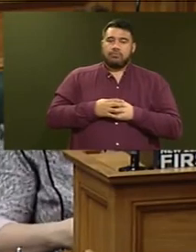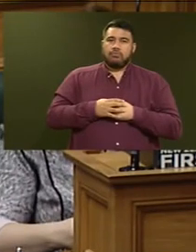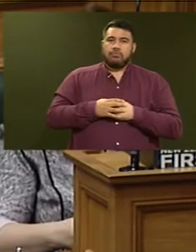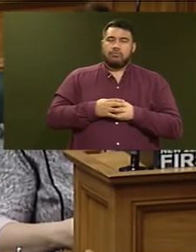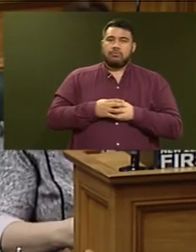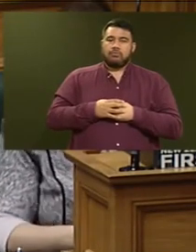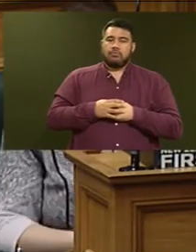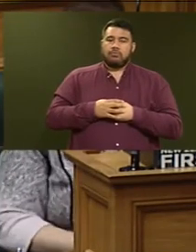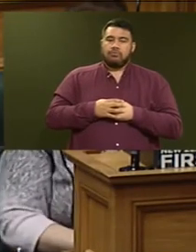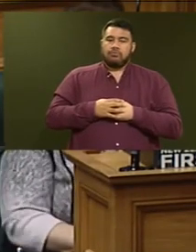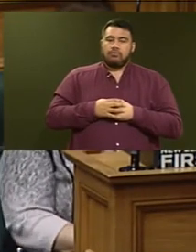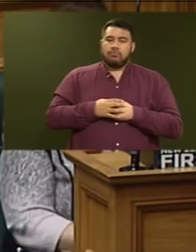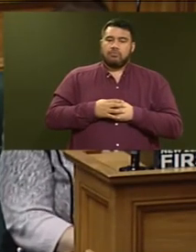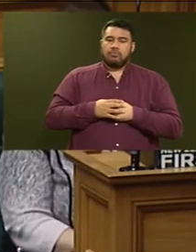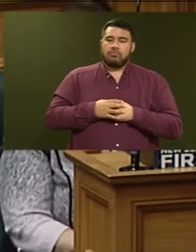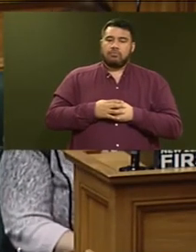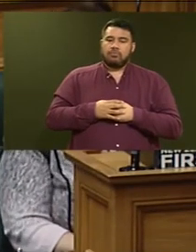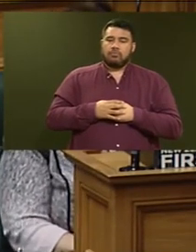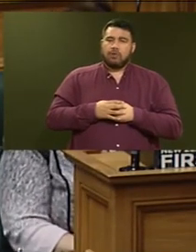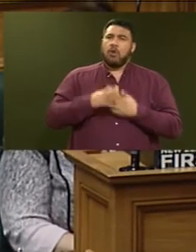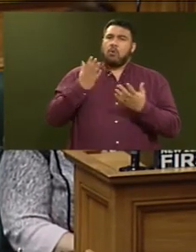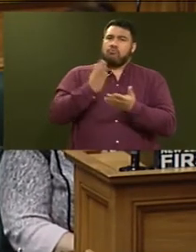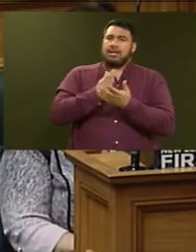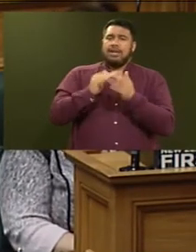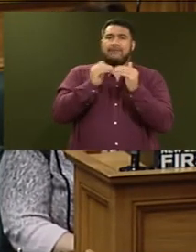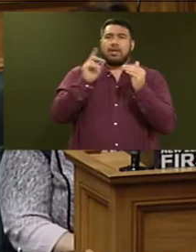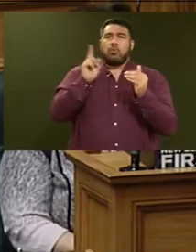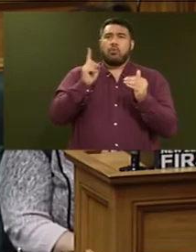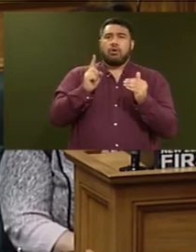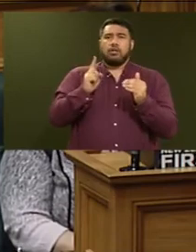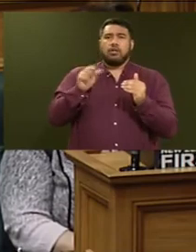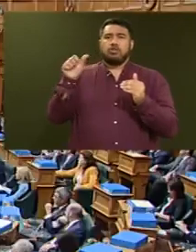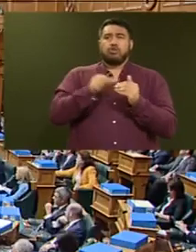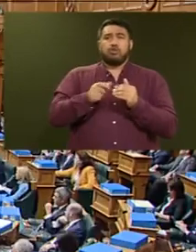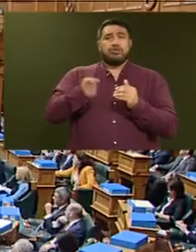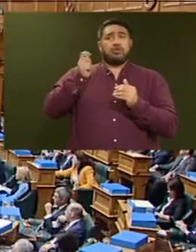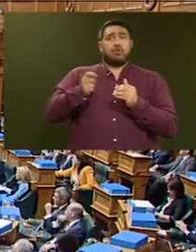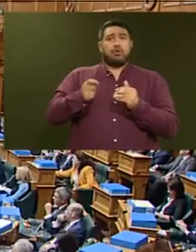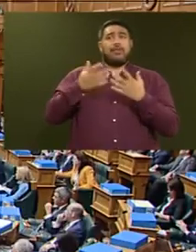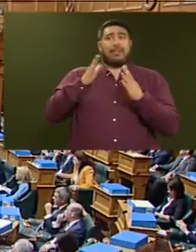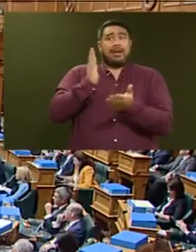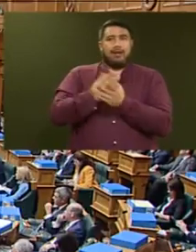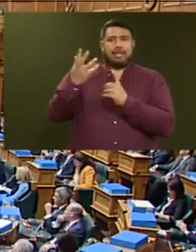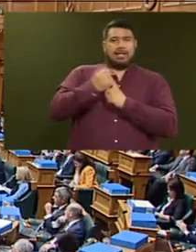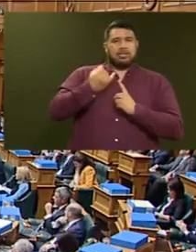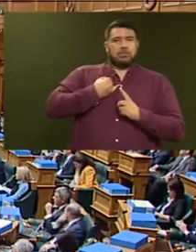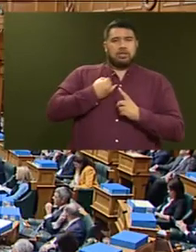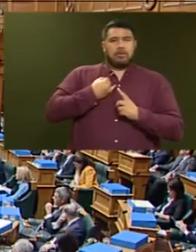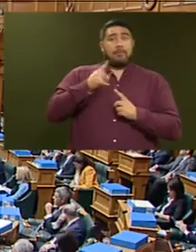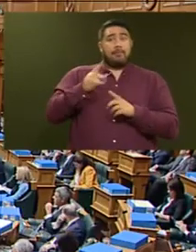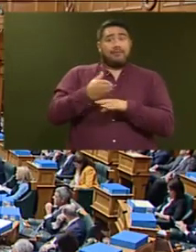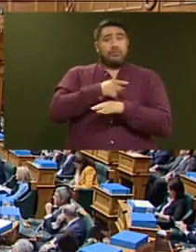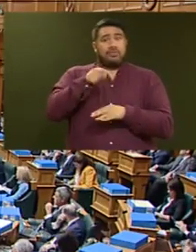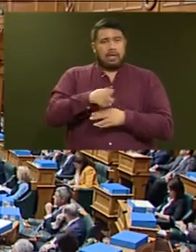that one is judged to be innocent until proven to be guilty? I believe with the report released today,